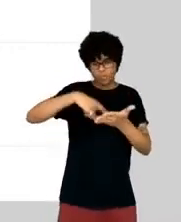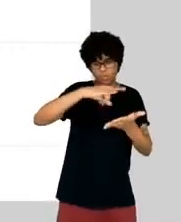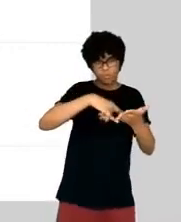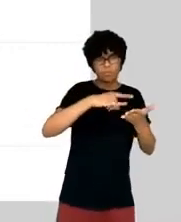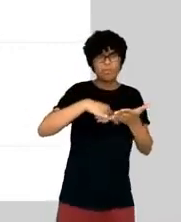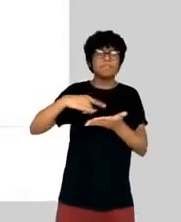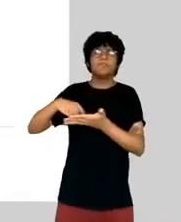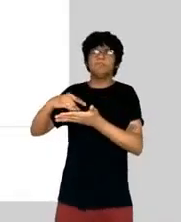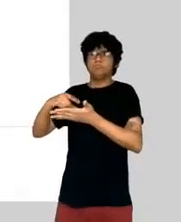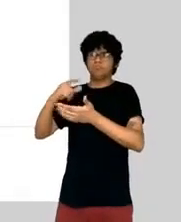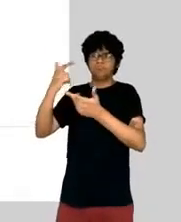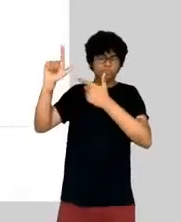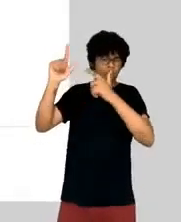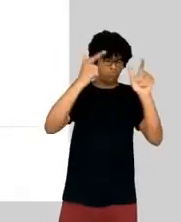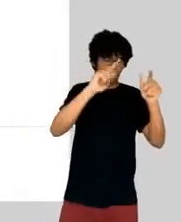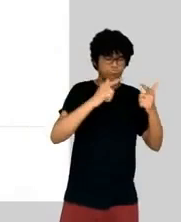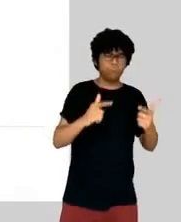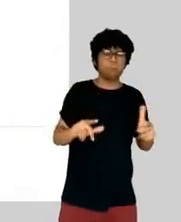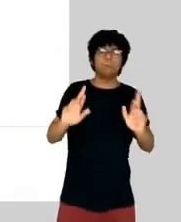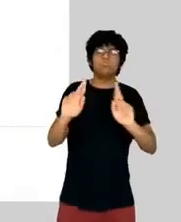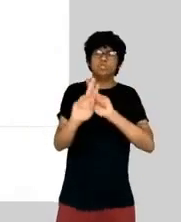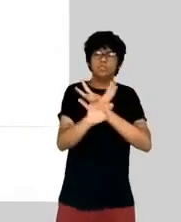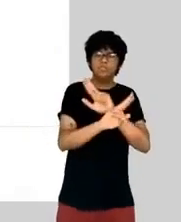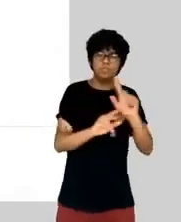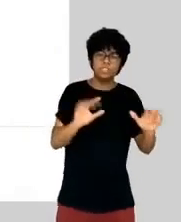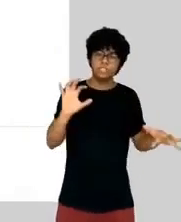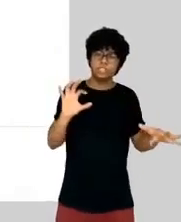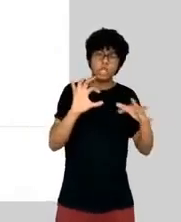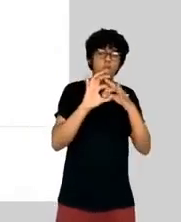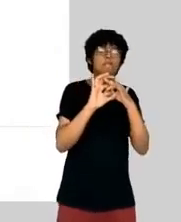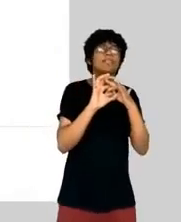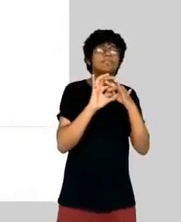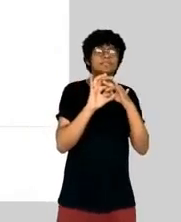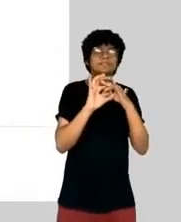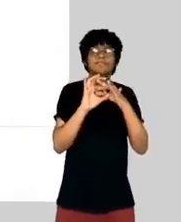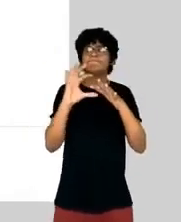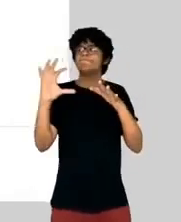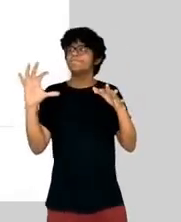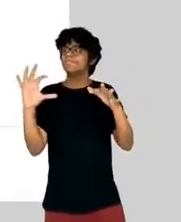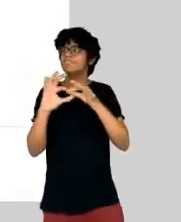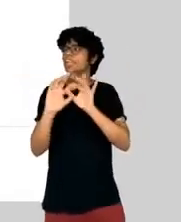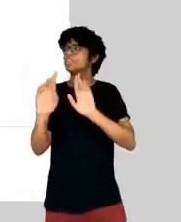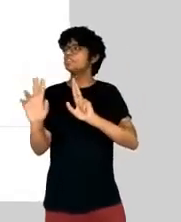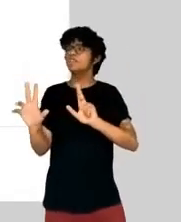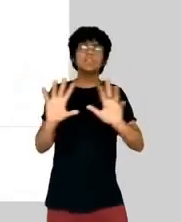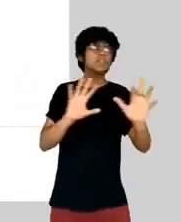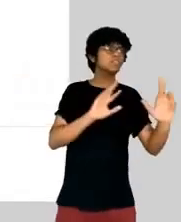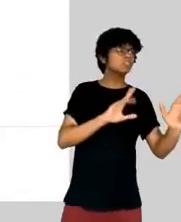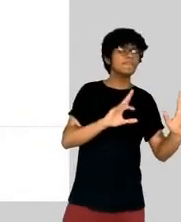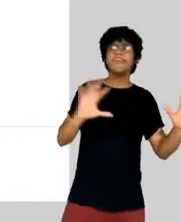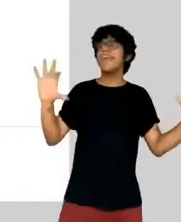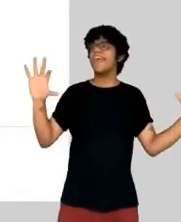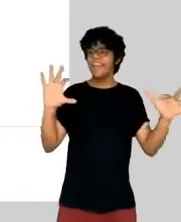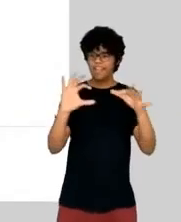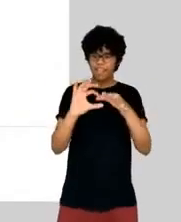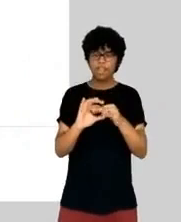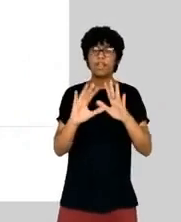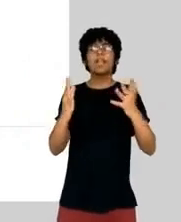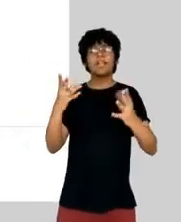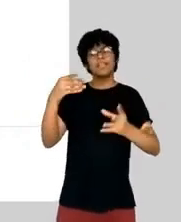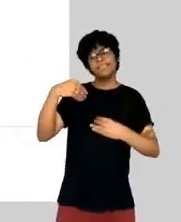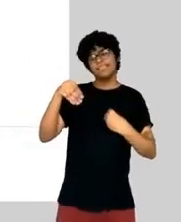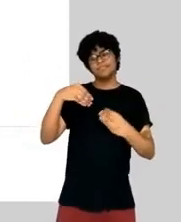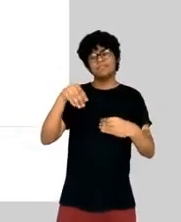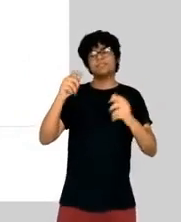story. Of course, this sort of transparency would only be possible if the collections of documents grow to massive scale over time.